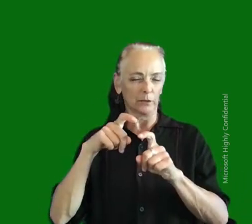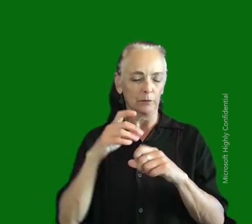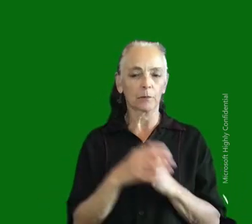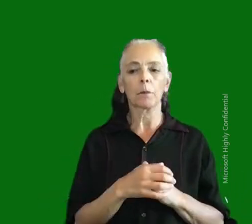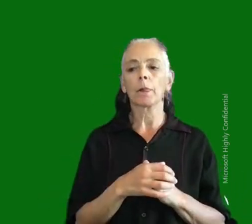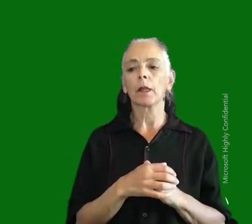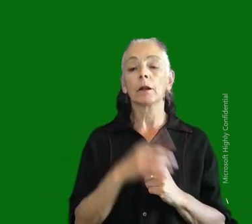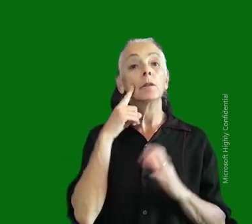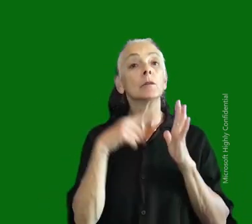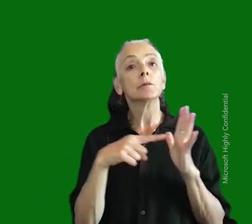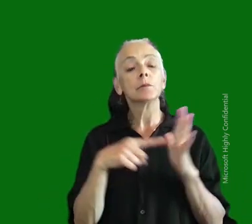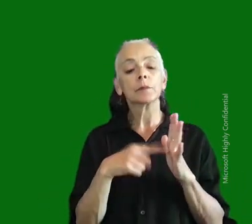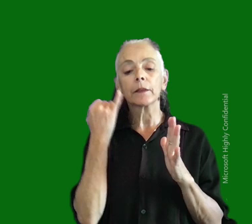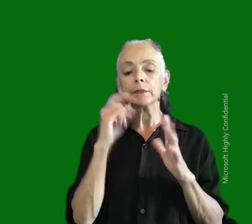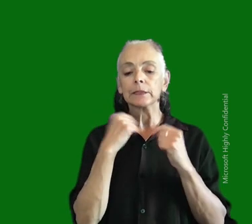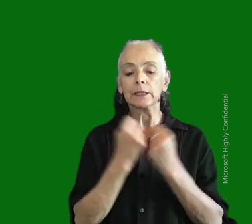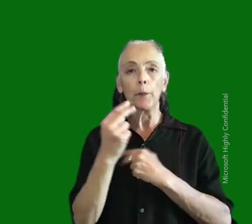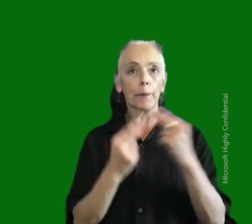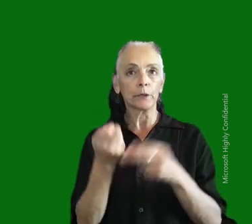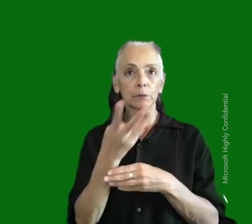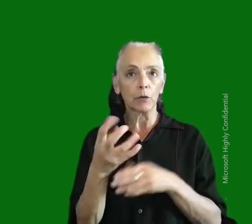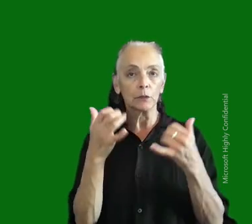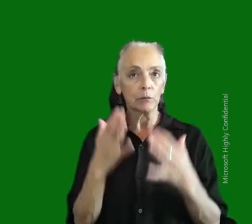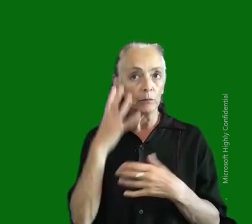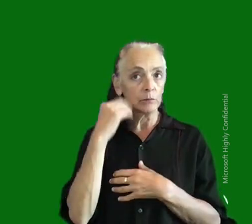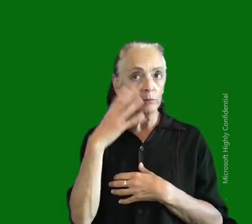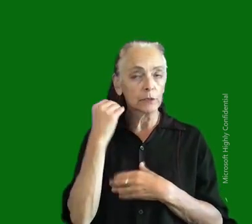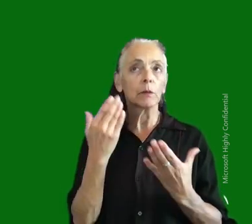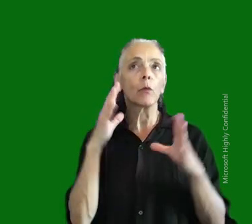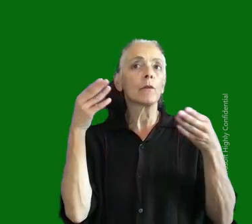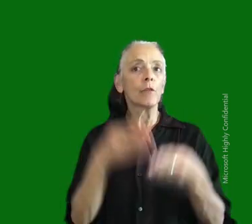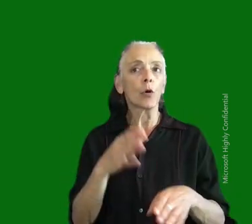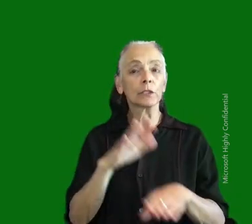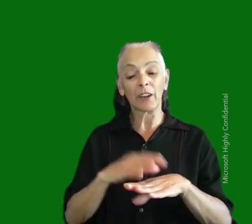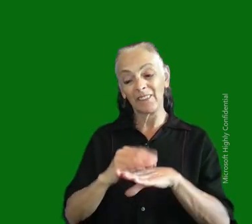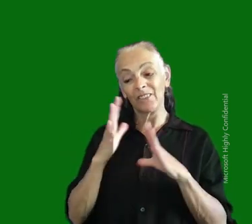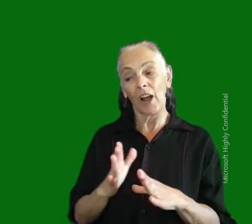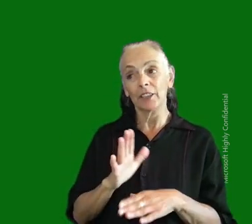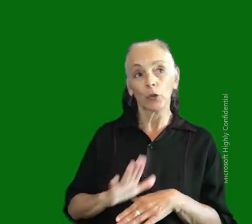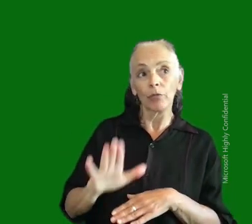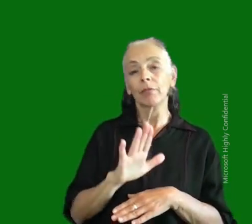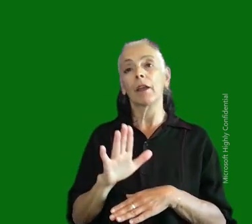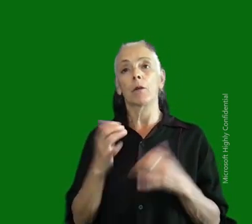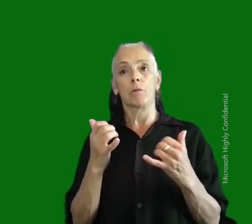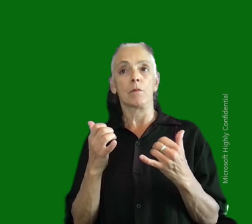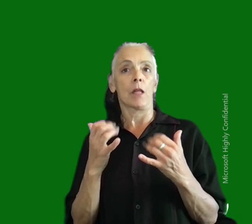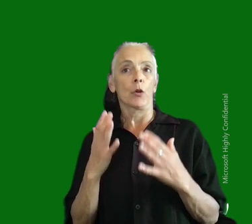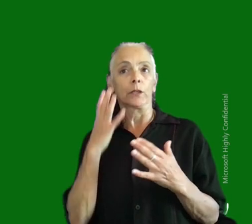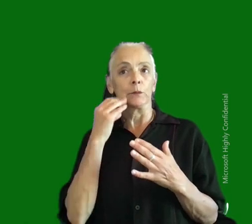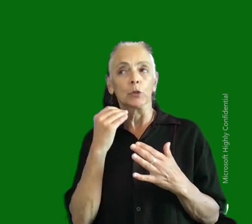if a team is building a multiplayer experience, they might want to focus on the advisor's multiplayer experiences, such as who they game with,